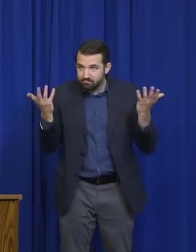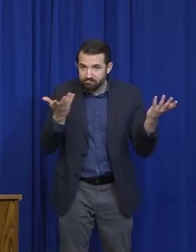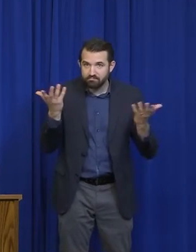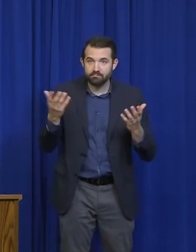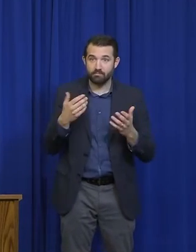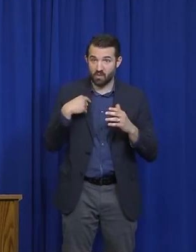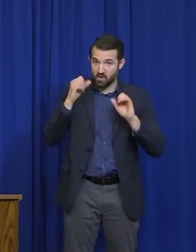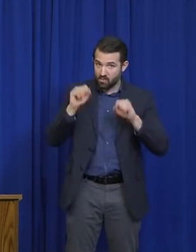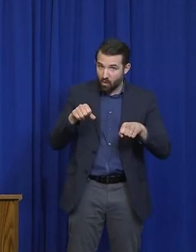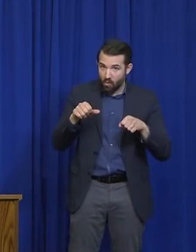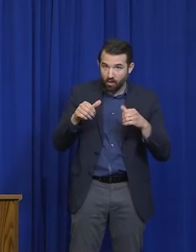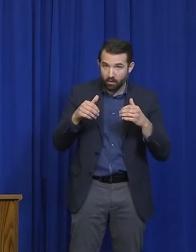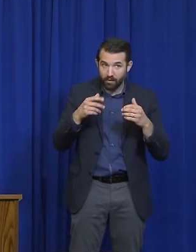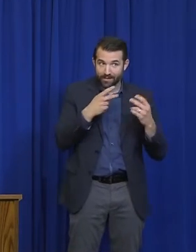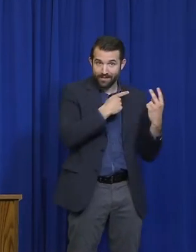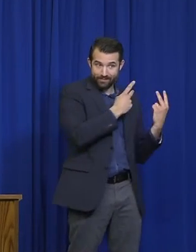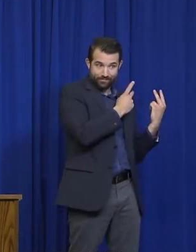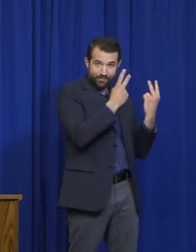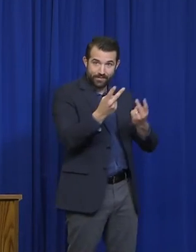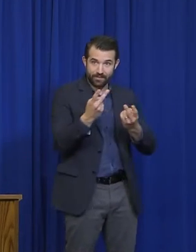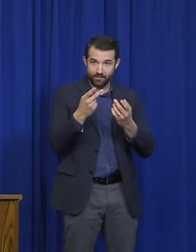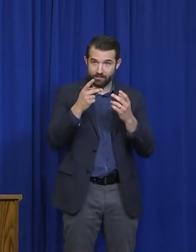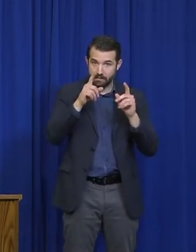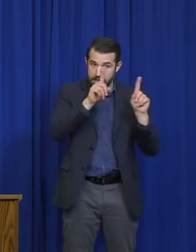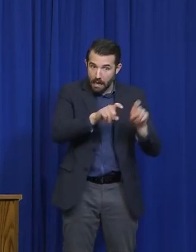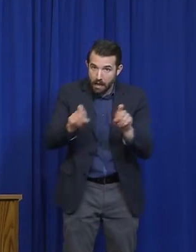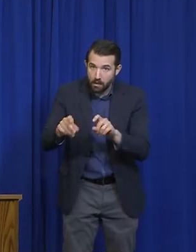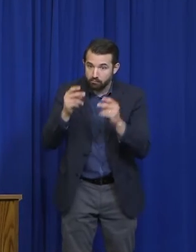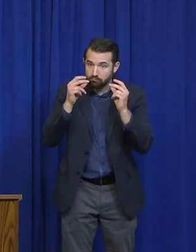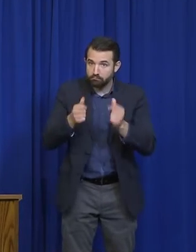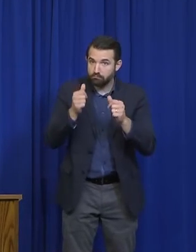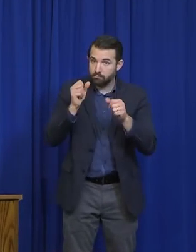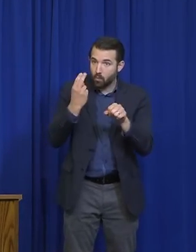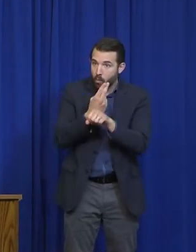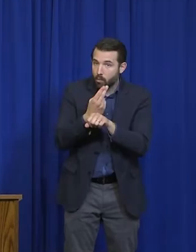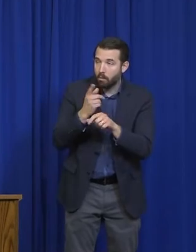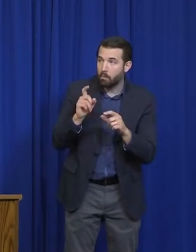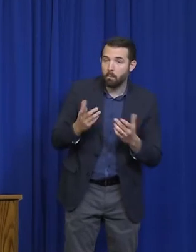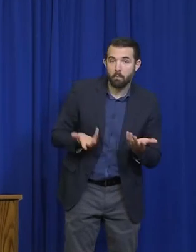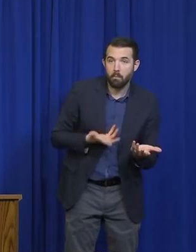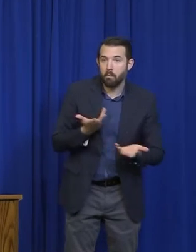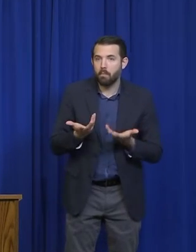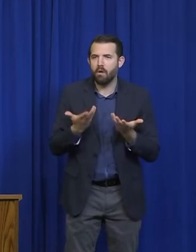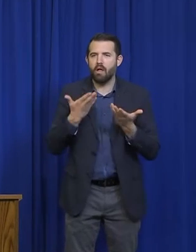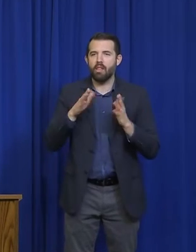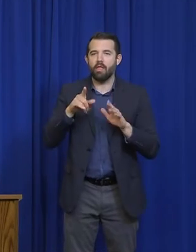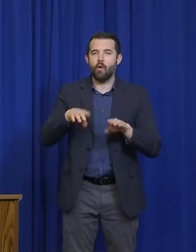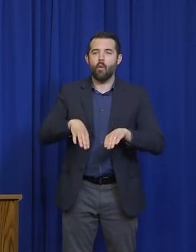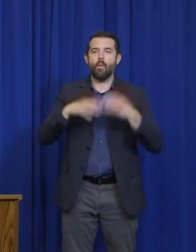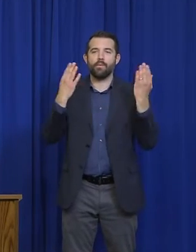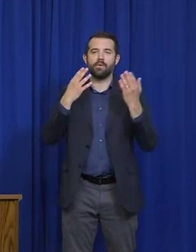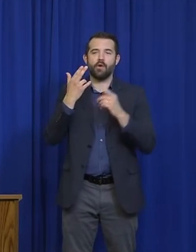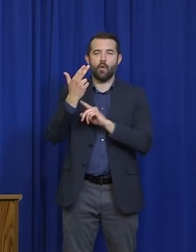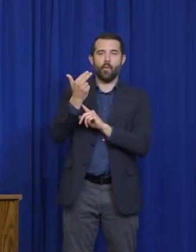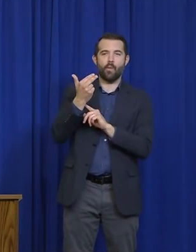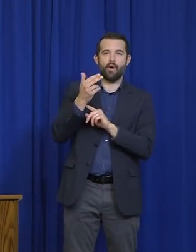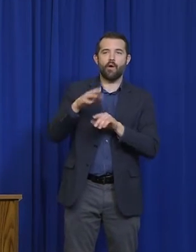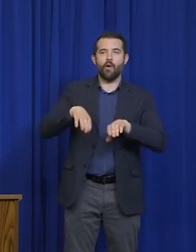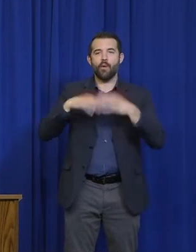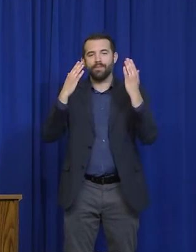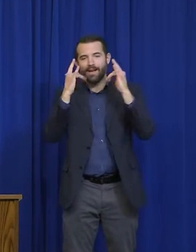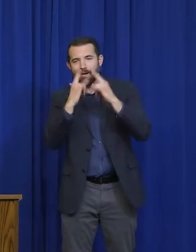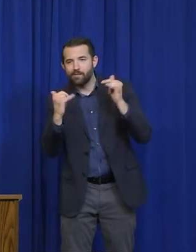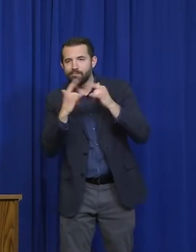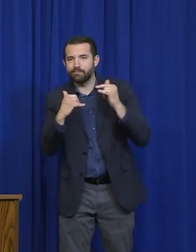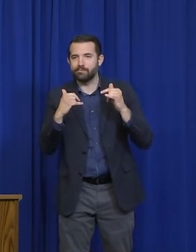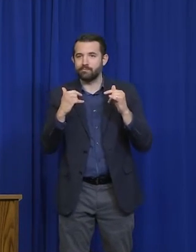to utilize that as one of the levers that will allow us to open up the hospitality and tourism sector a little bit more